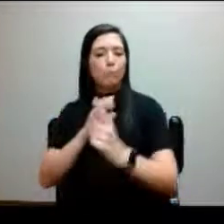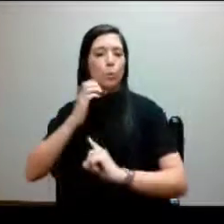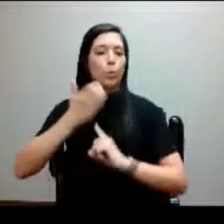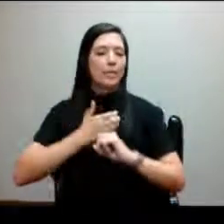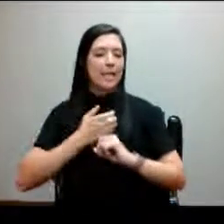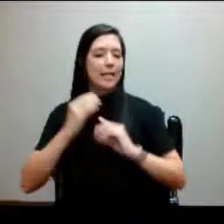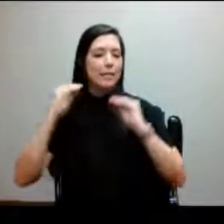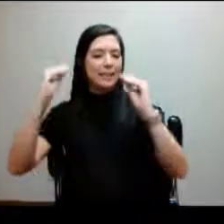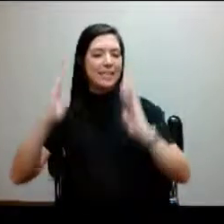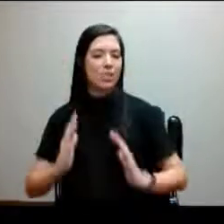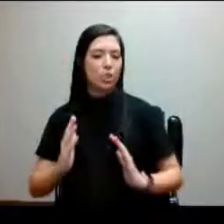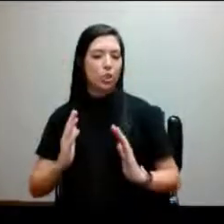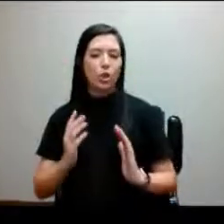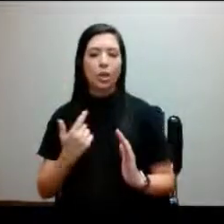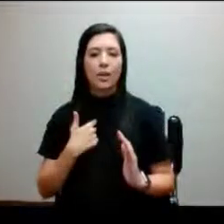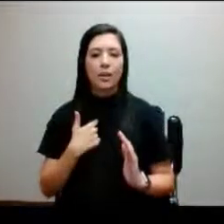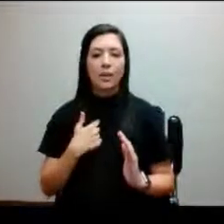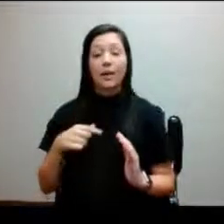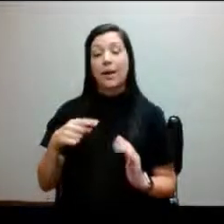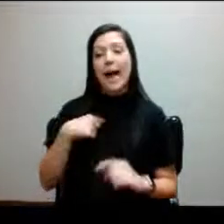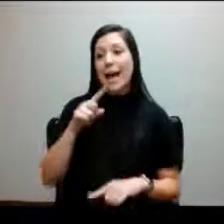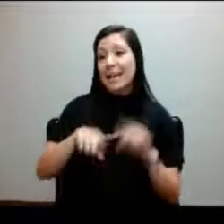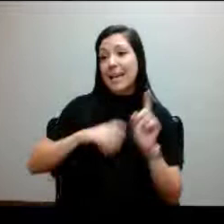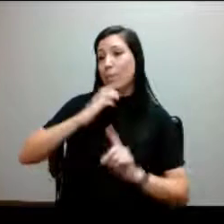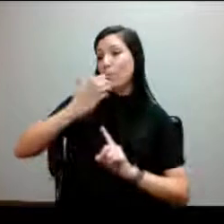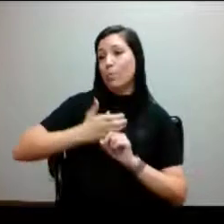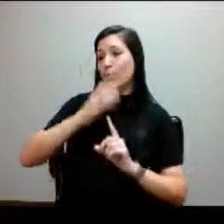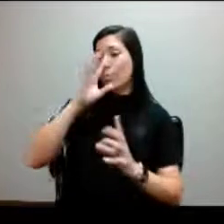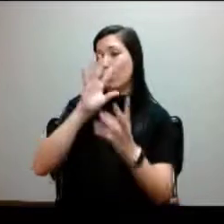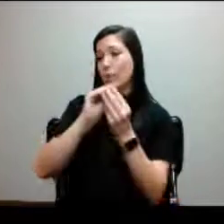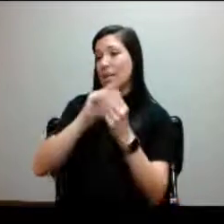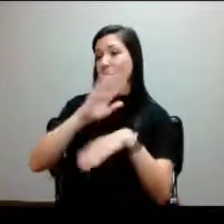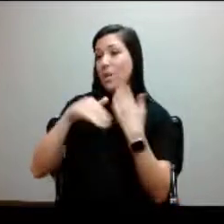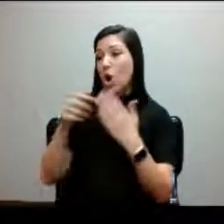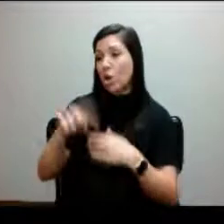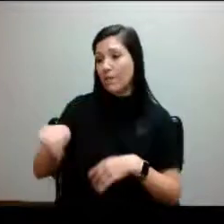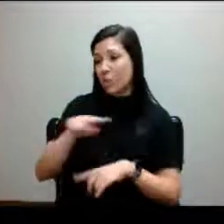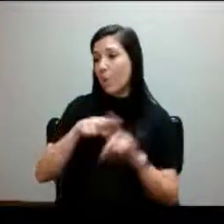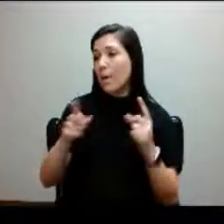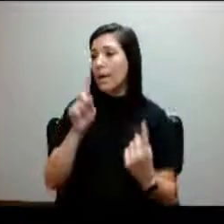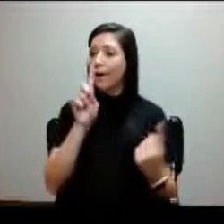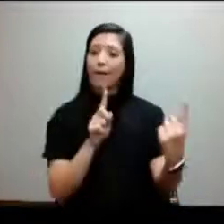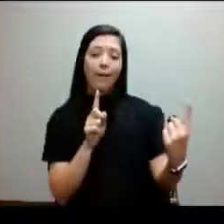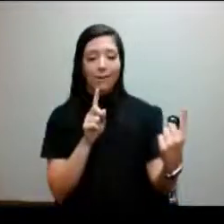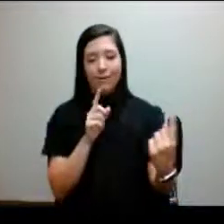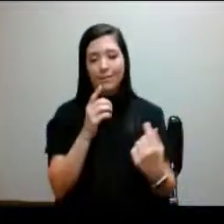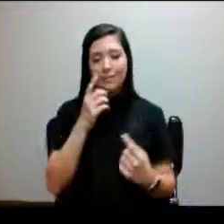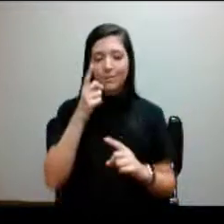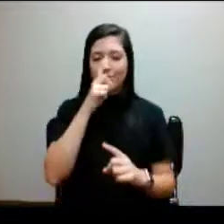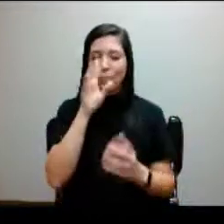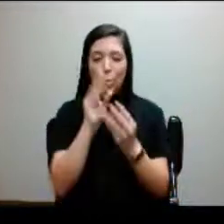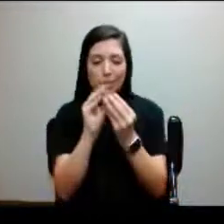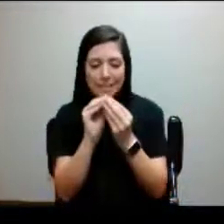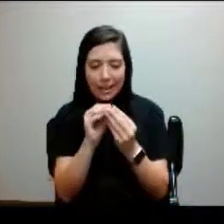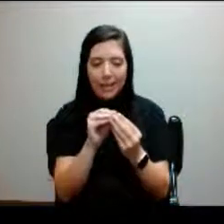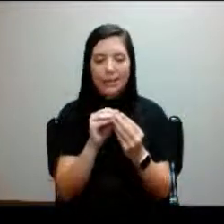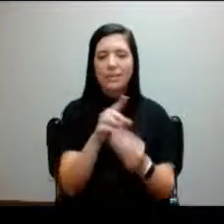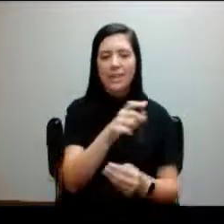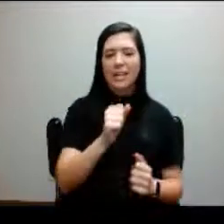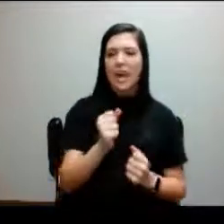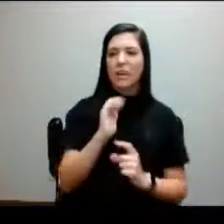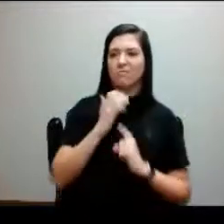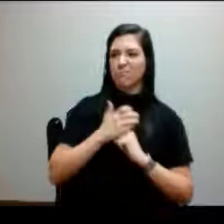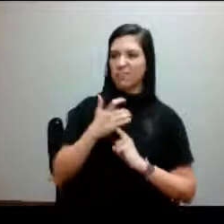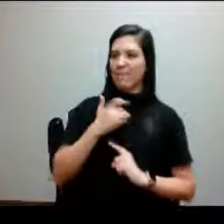Pretend I can't be all of you. You are all amazing and fabulous, but it gives the student the opportunity to look at what it would look like to come for conversation